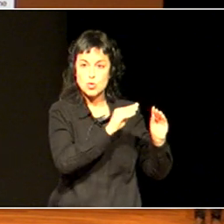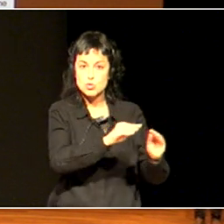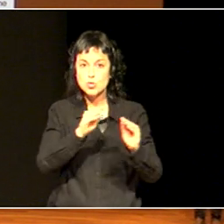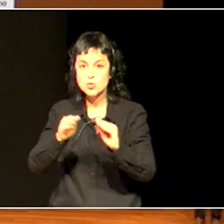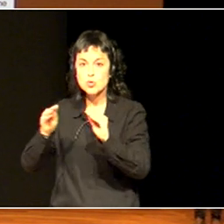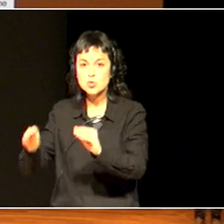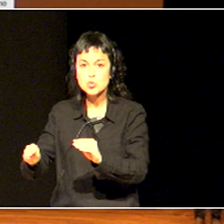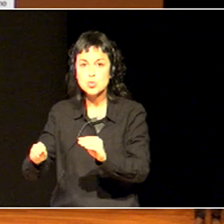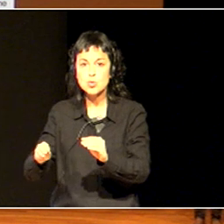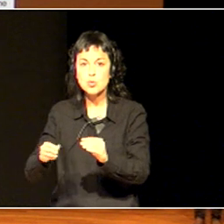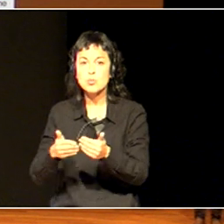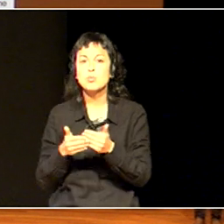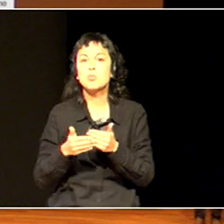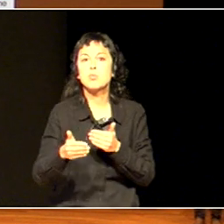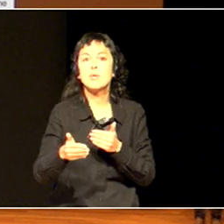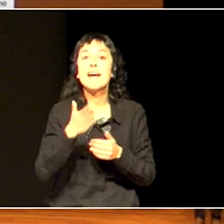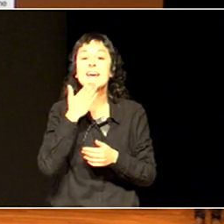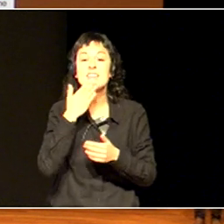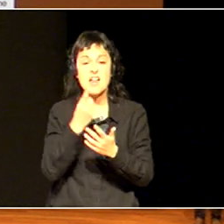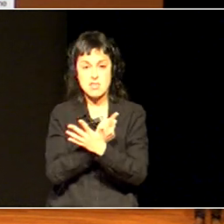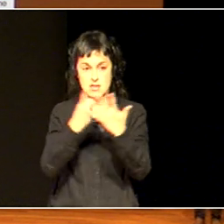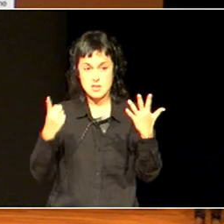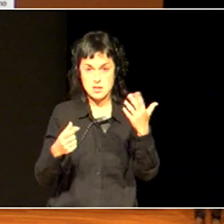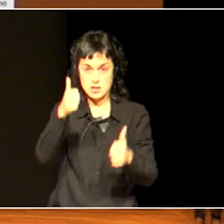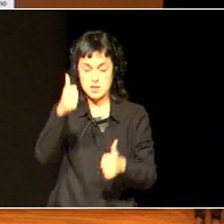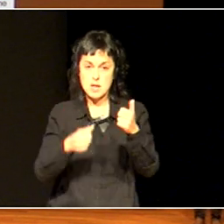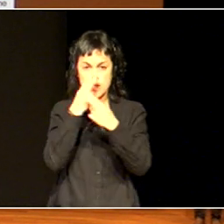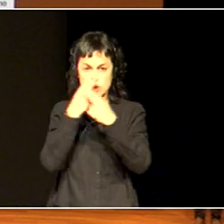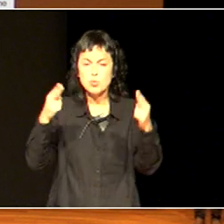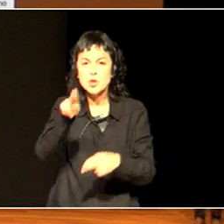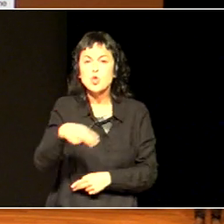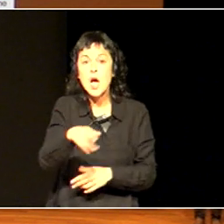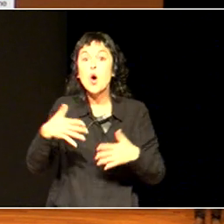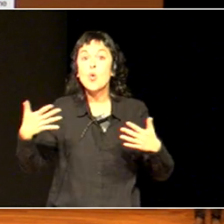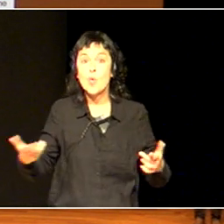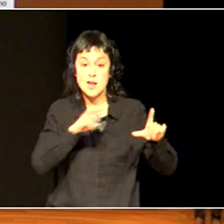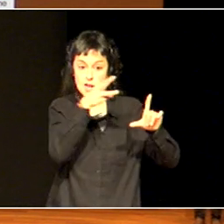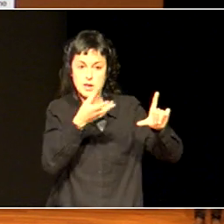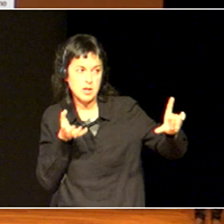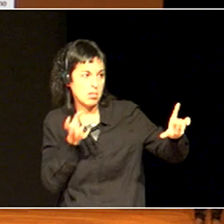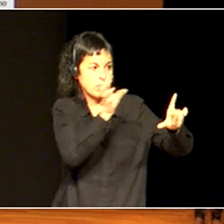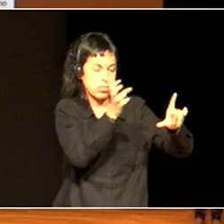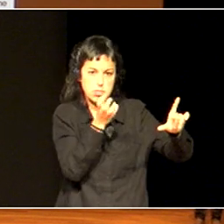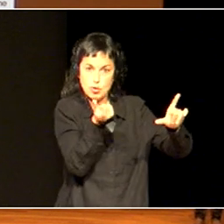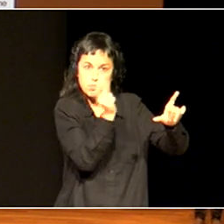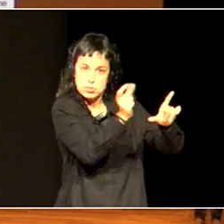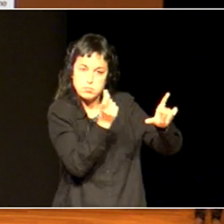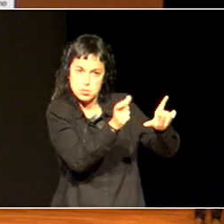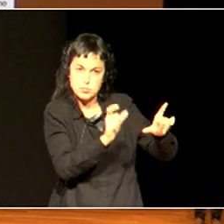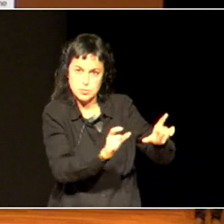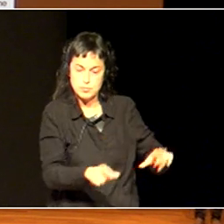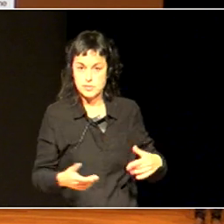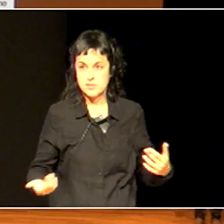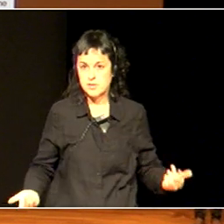teachers told them the result they would get, like you'll get there in numbers one to